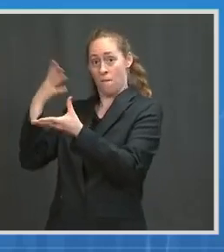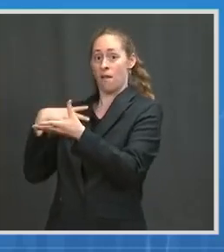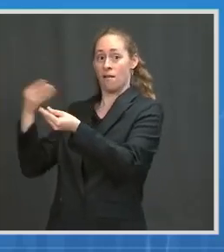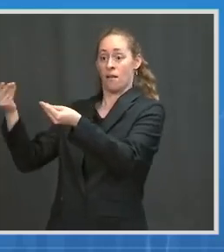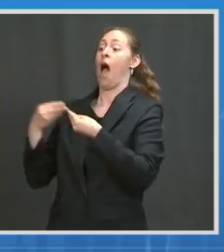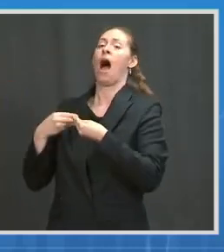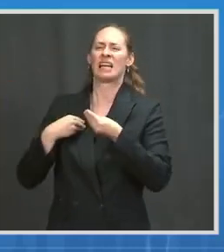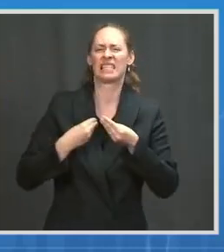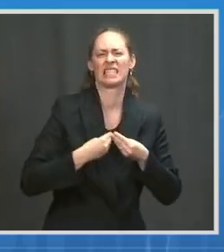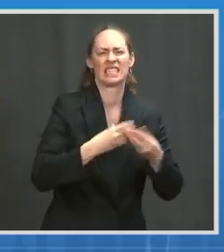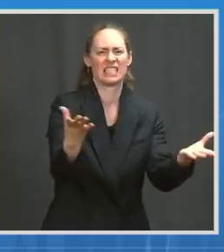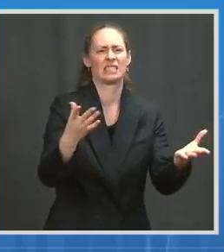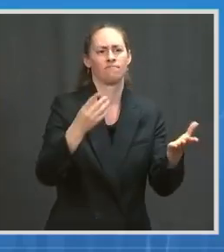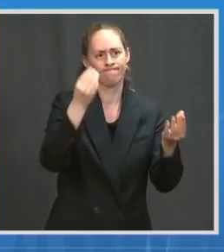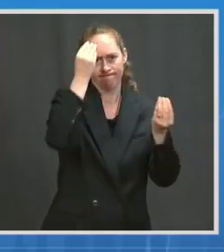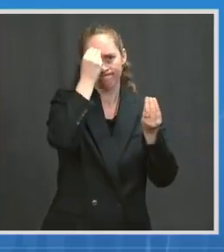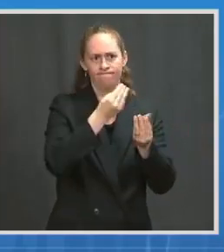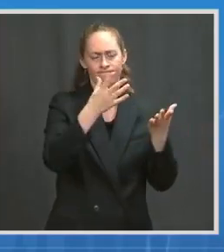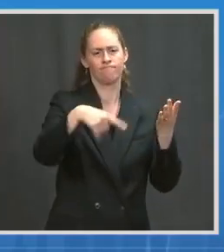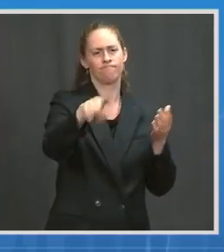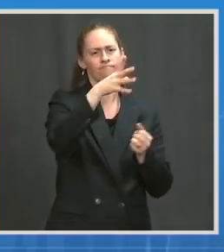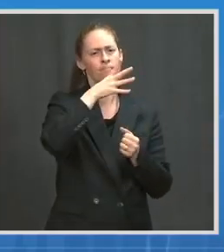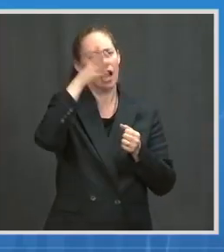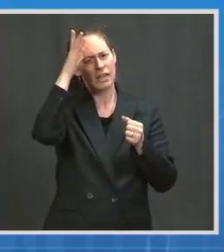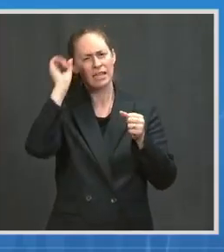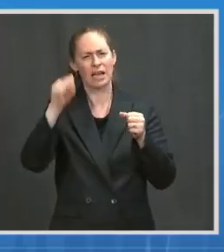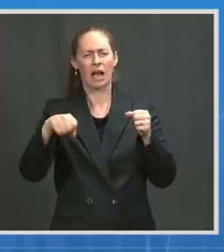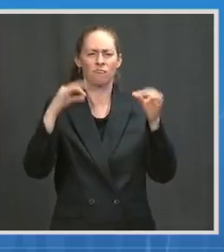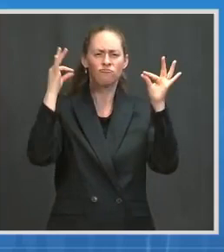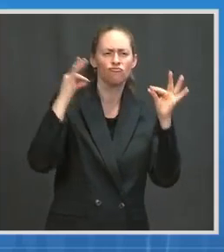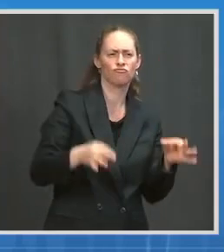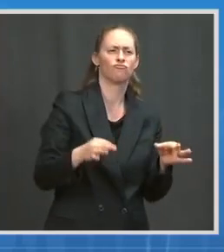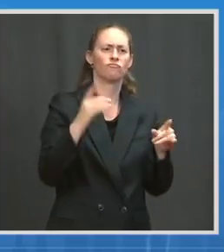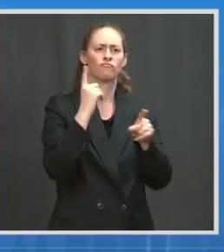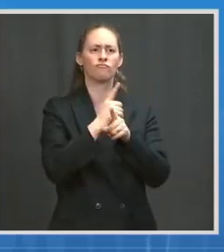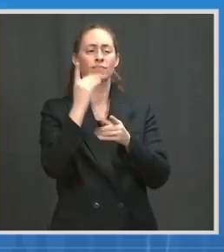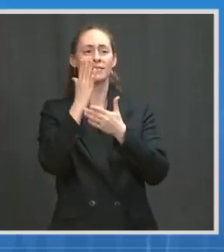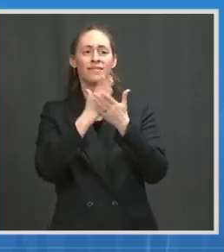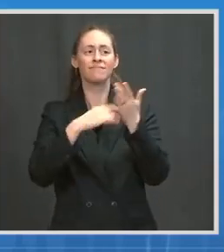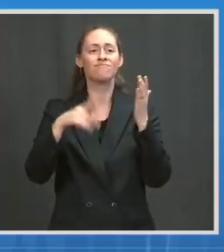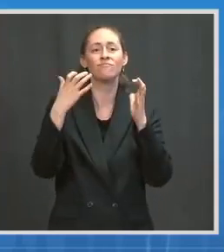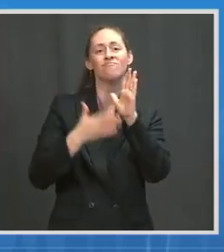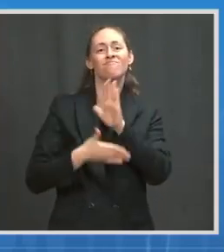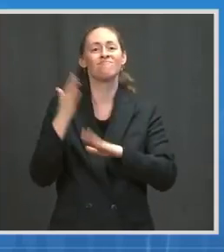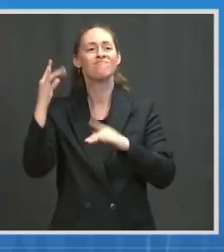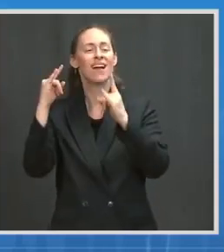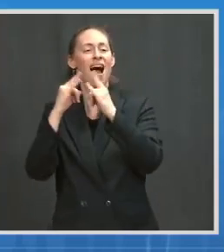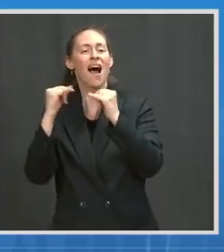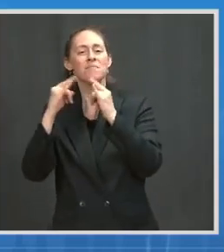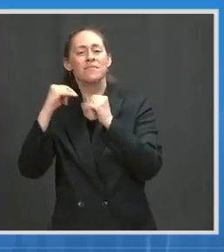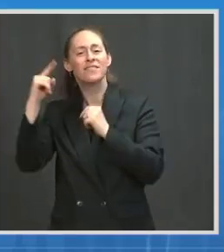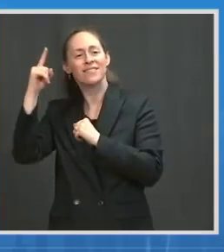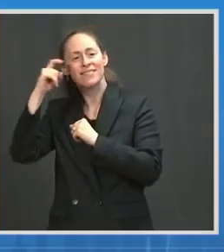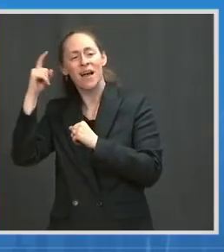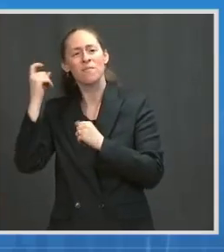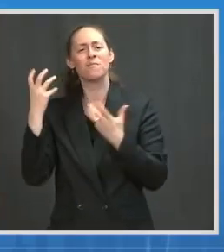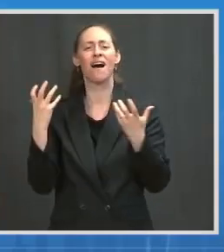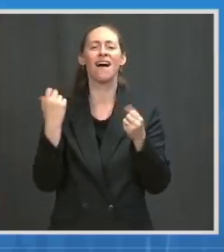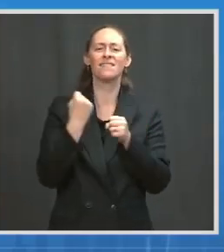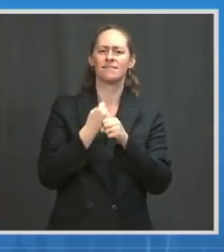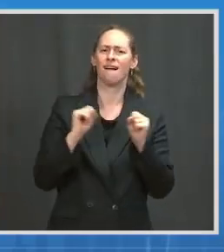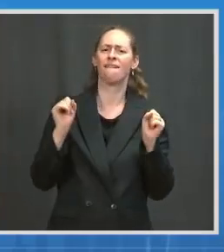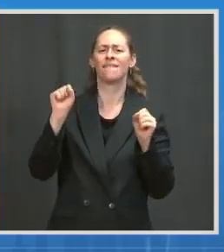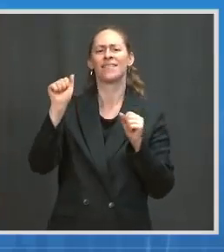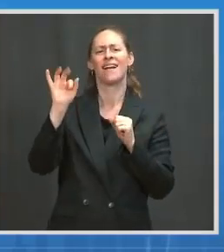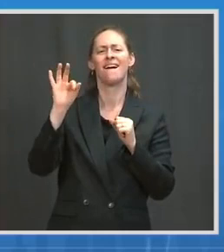decisions. We know that kids want to go to camp this summer. We know parents want them to be safe. We know that parents prefer to have that done — if they want that done without masks.